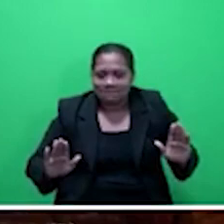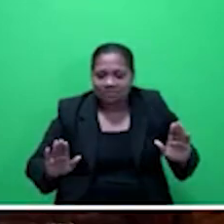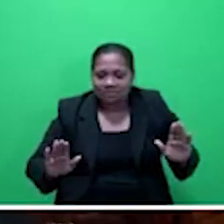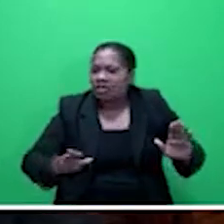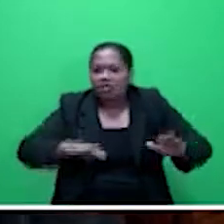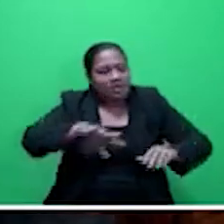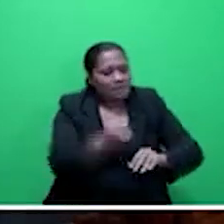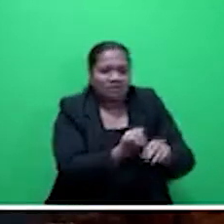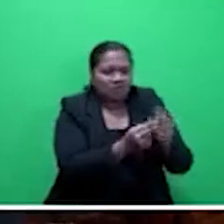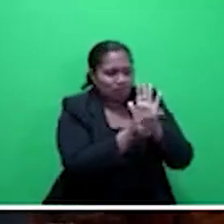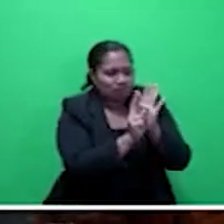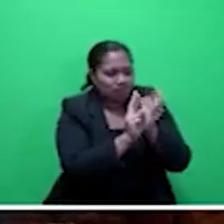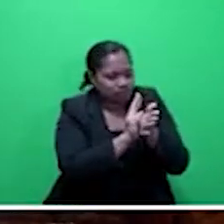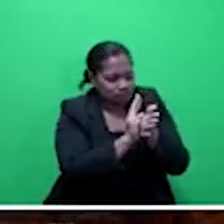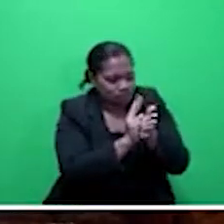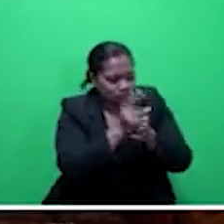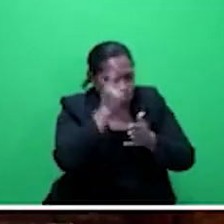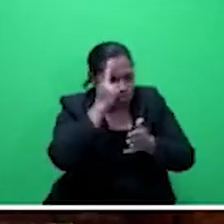reviewed, Mr Speaker, sir.